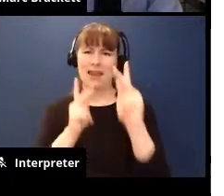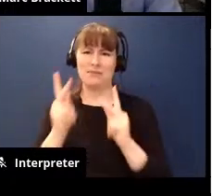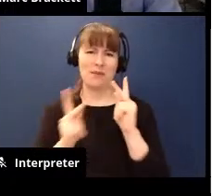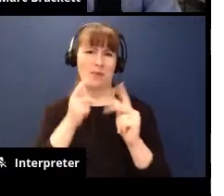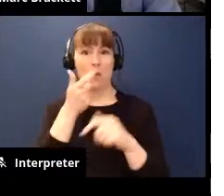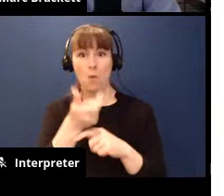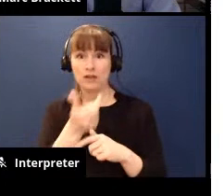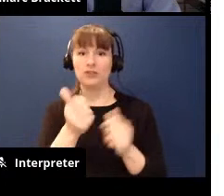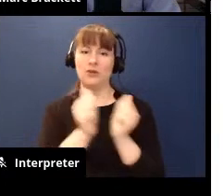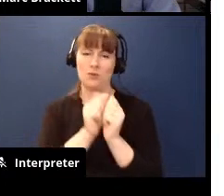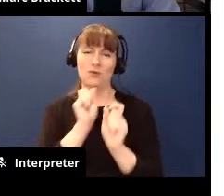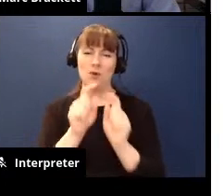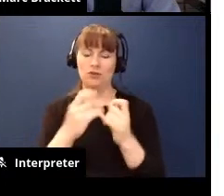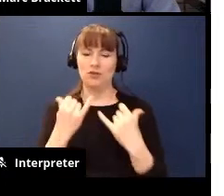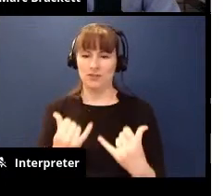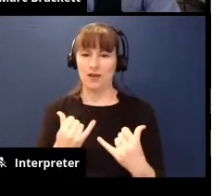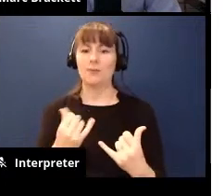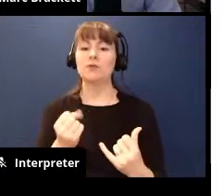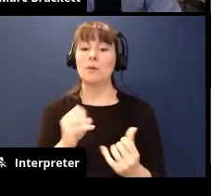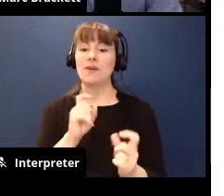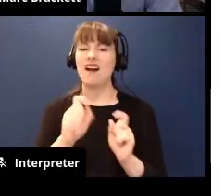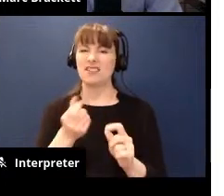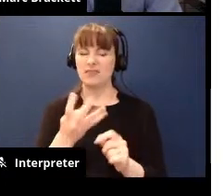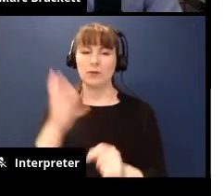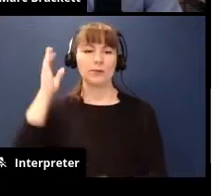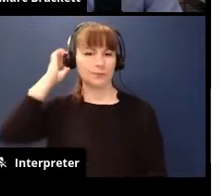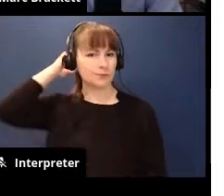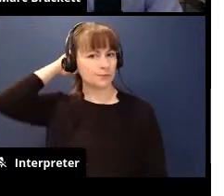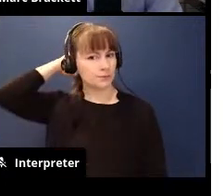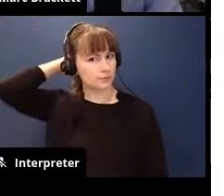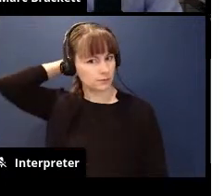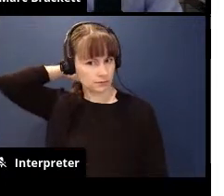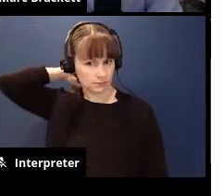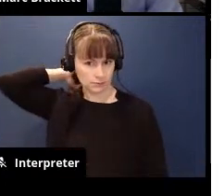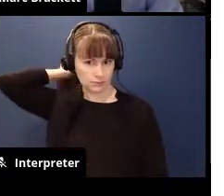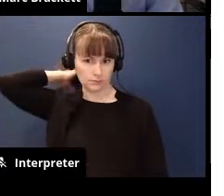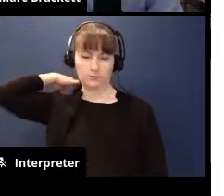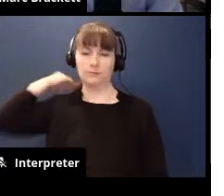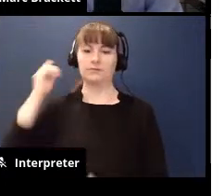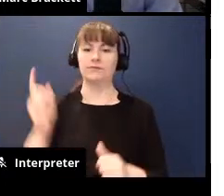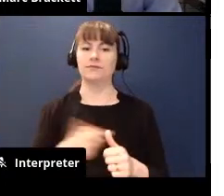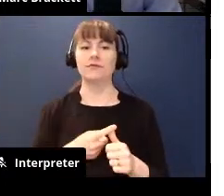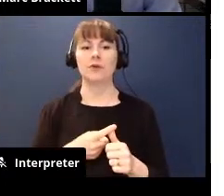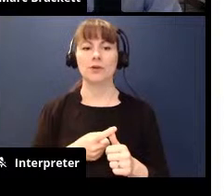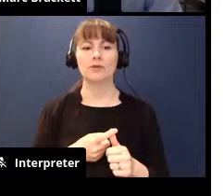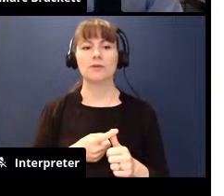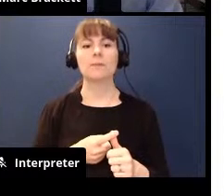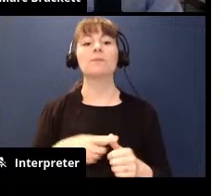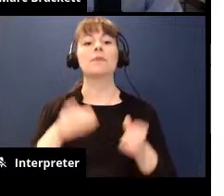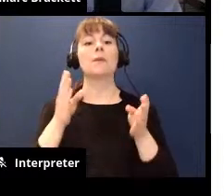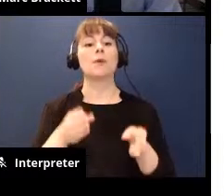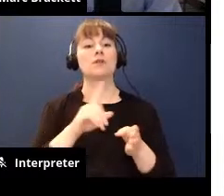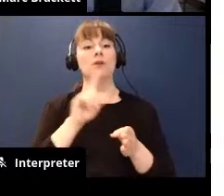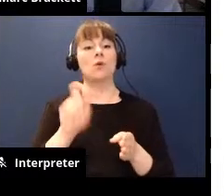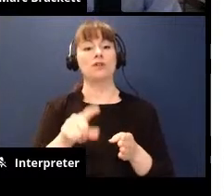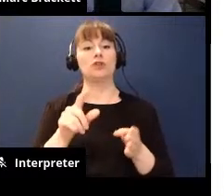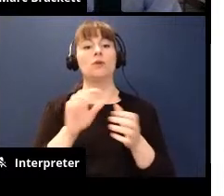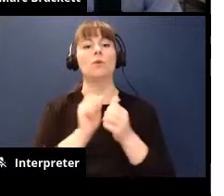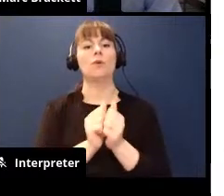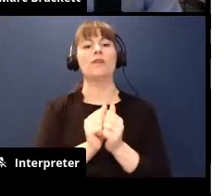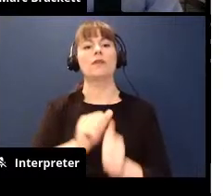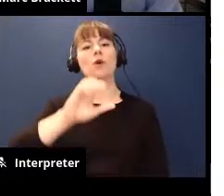questions so let's take some um with has a question about codependency um